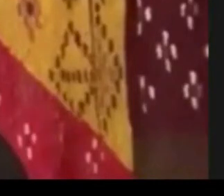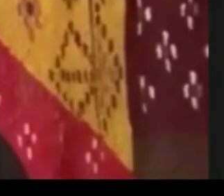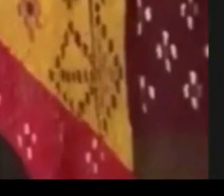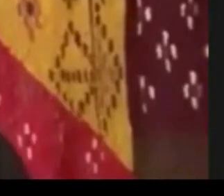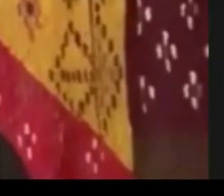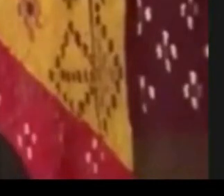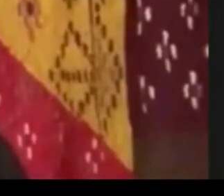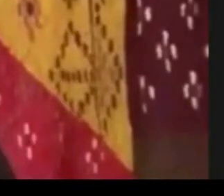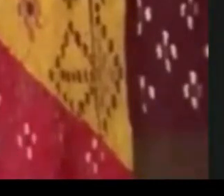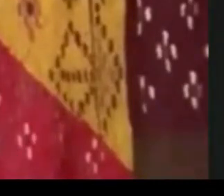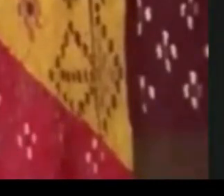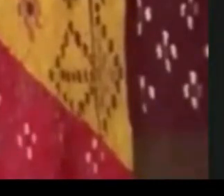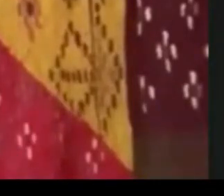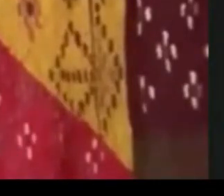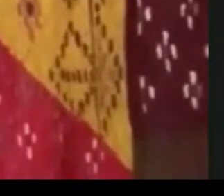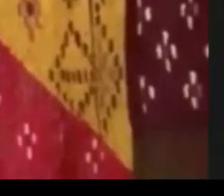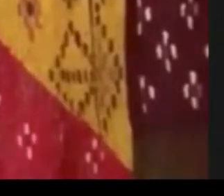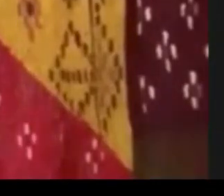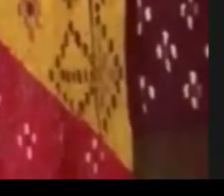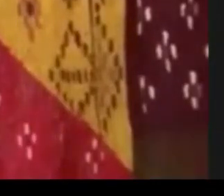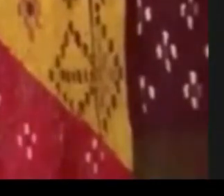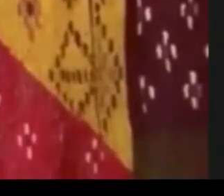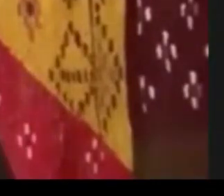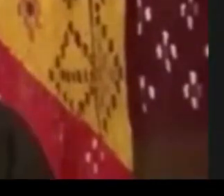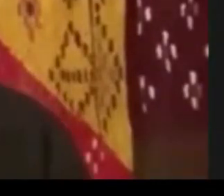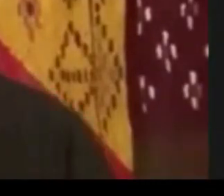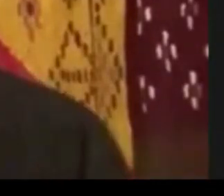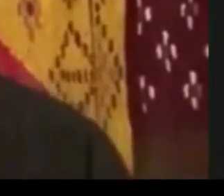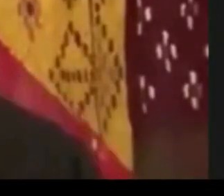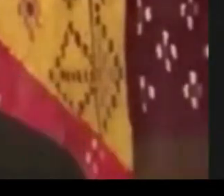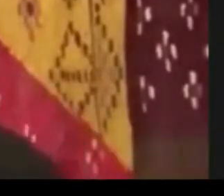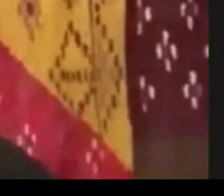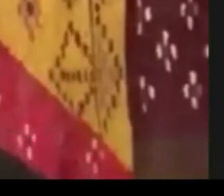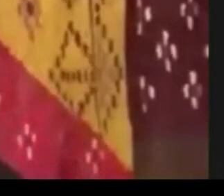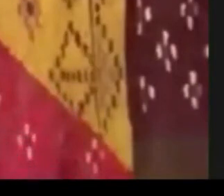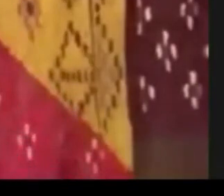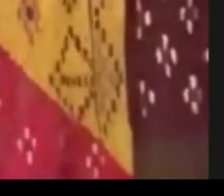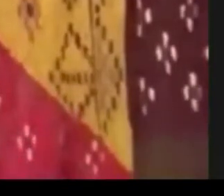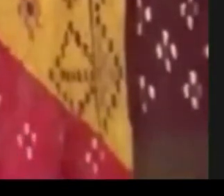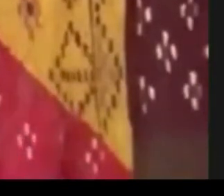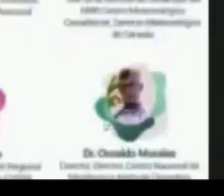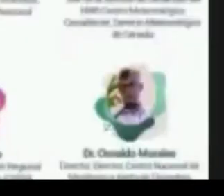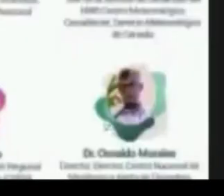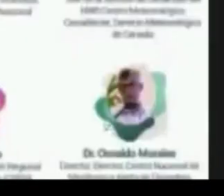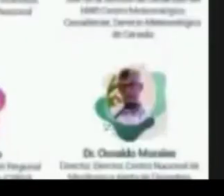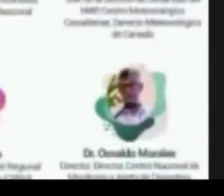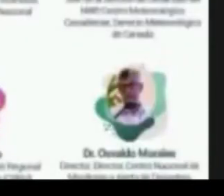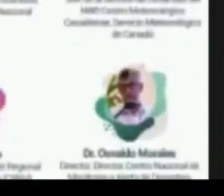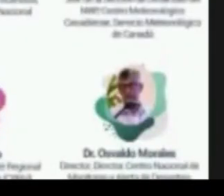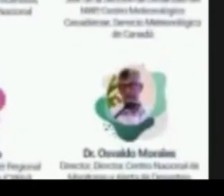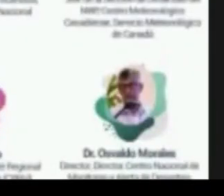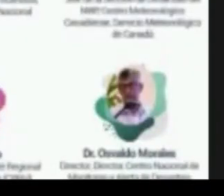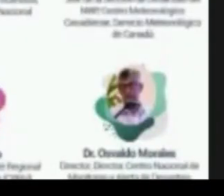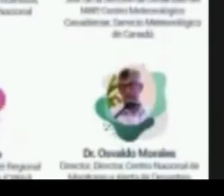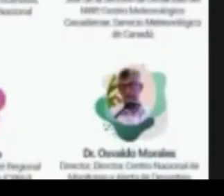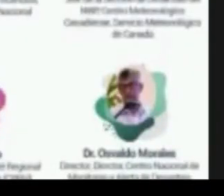rich and new entry point as a good to see you my friend thank you Roger nice to